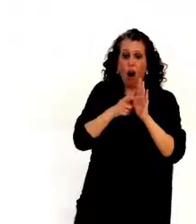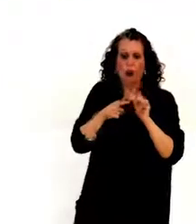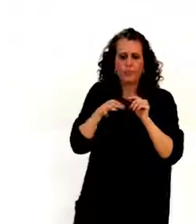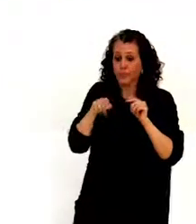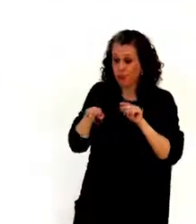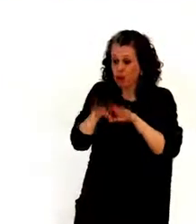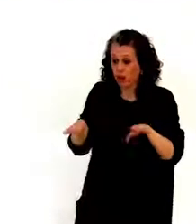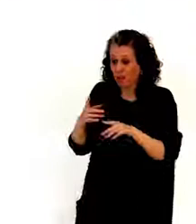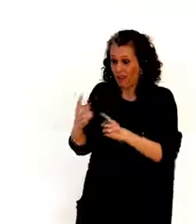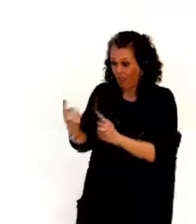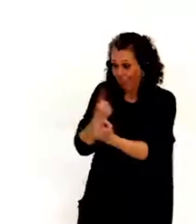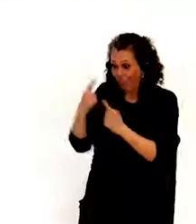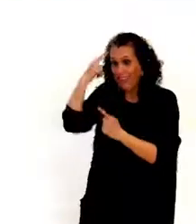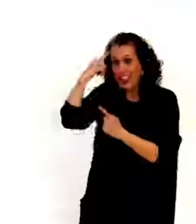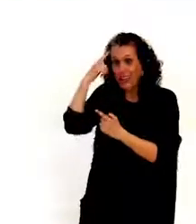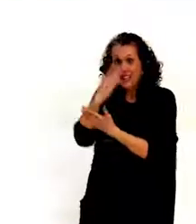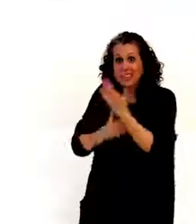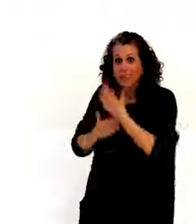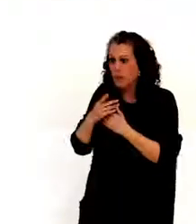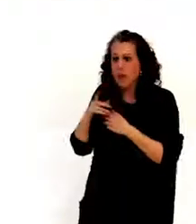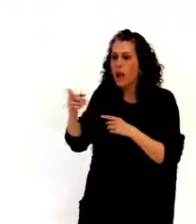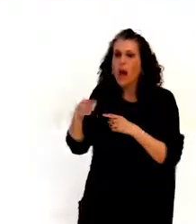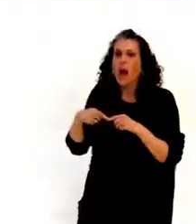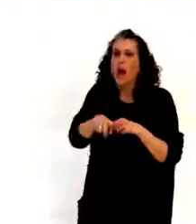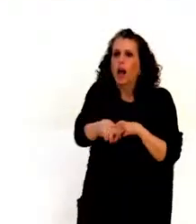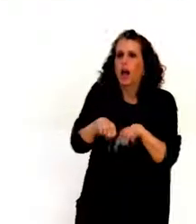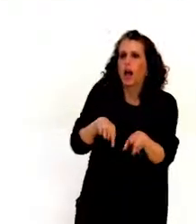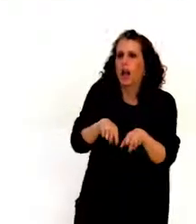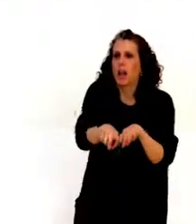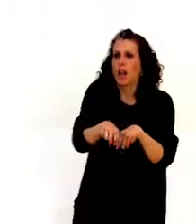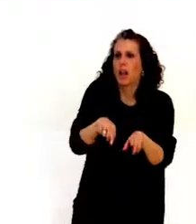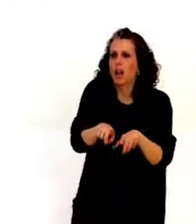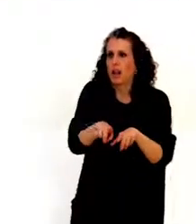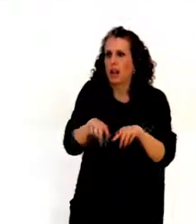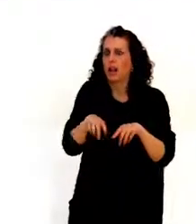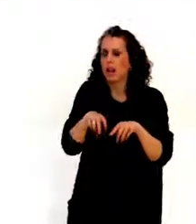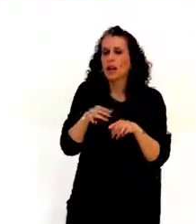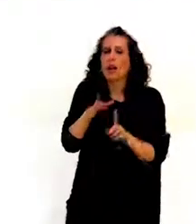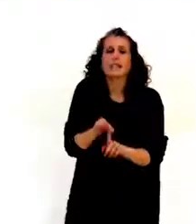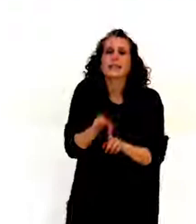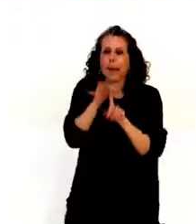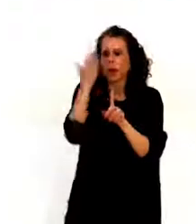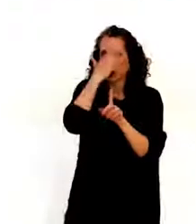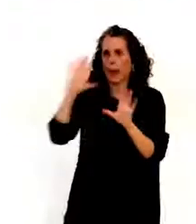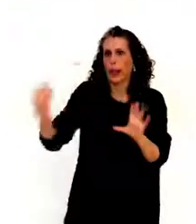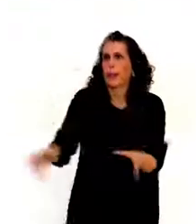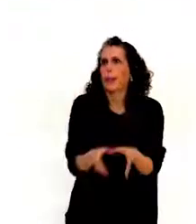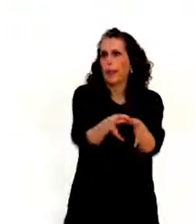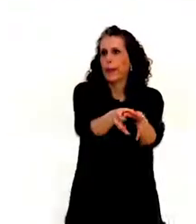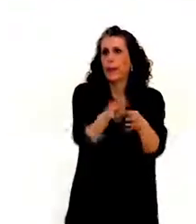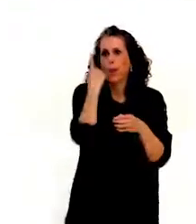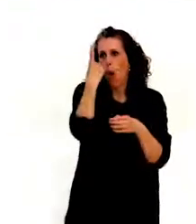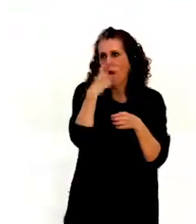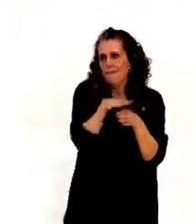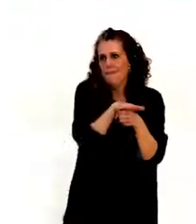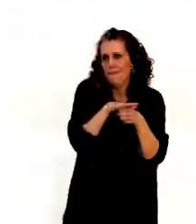intellectual impairments more, especially more severe intellectual impairments and autism into special schools. Even